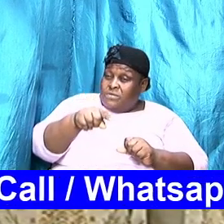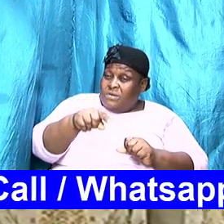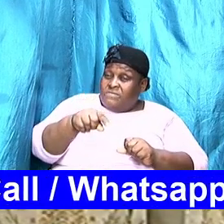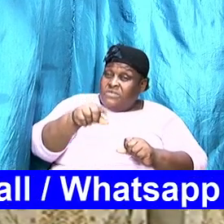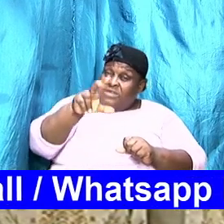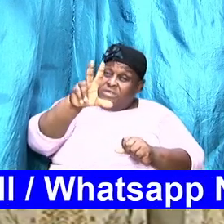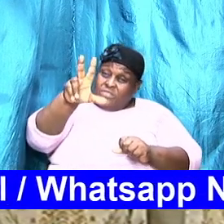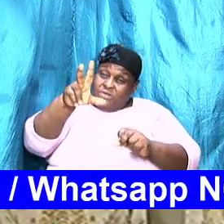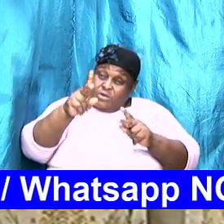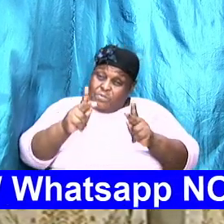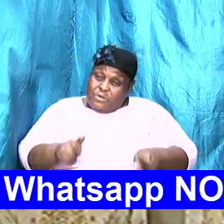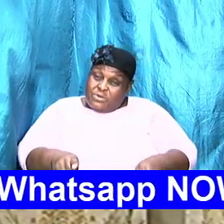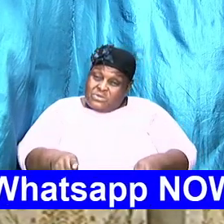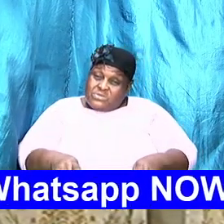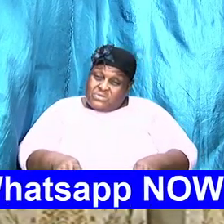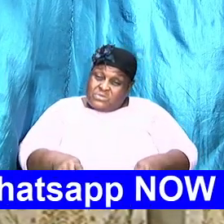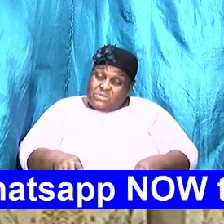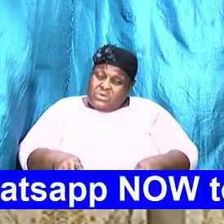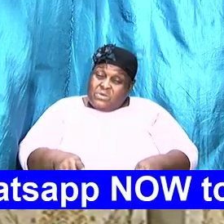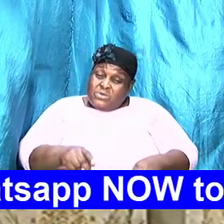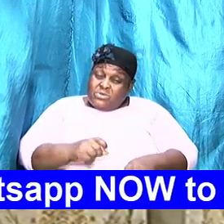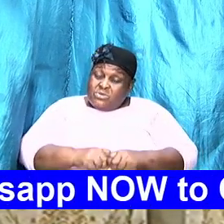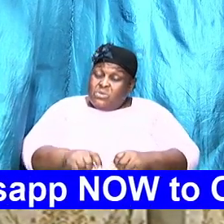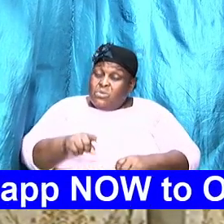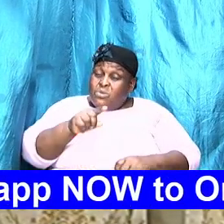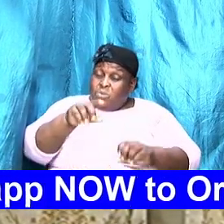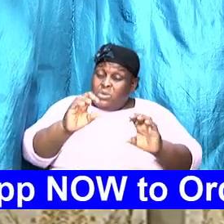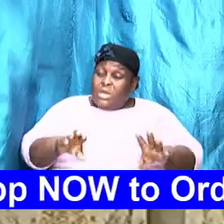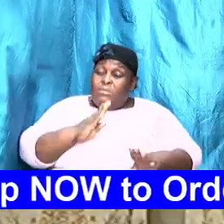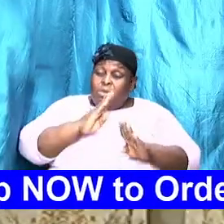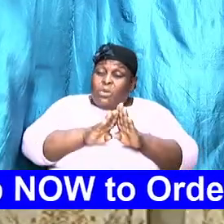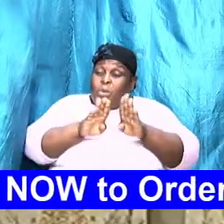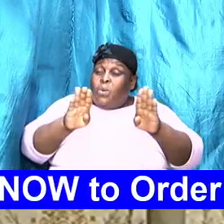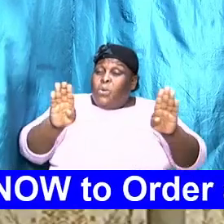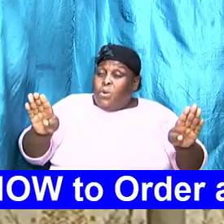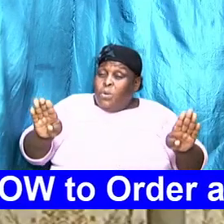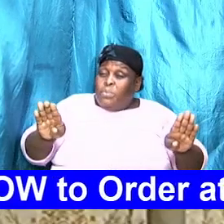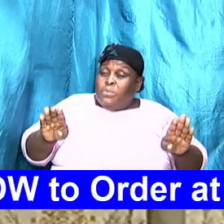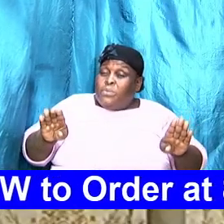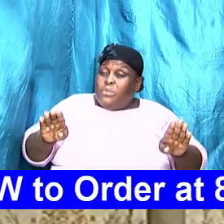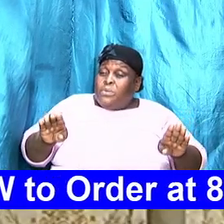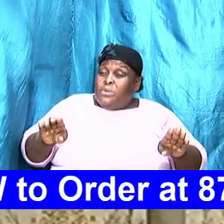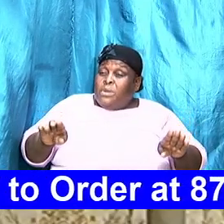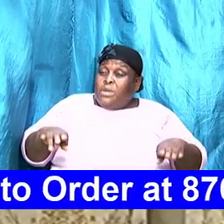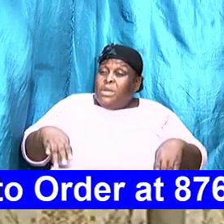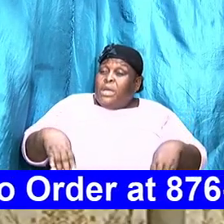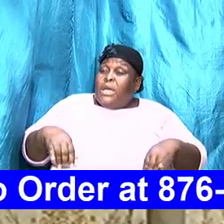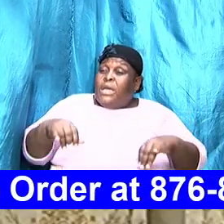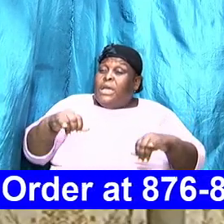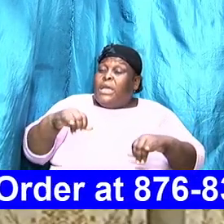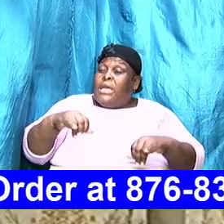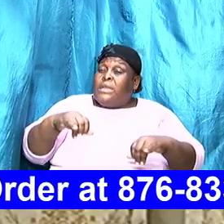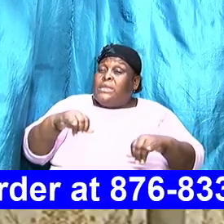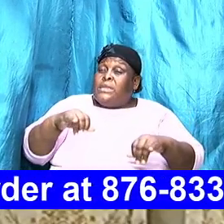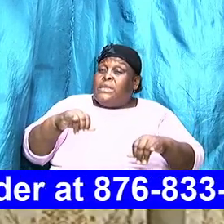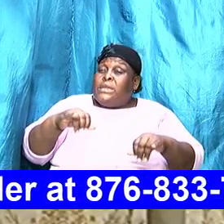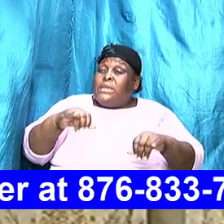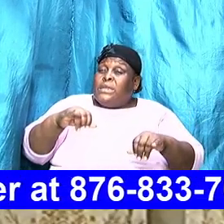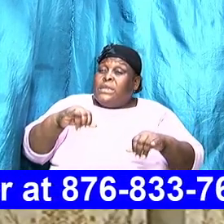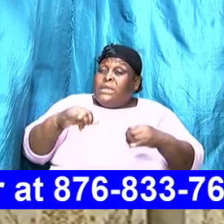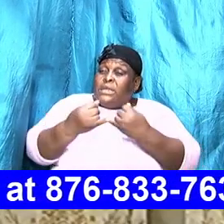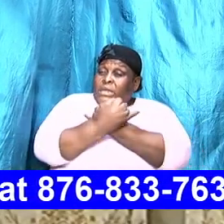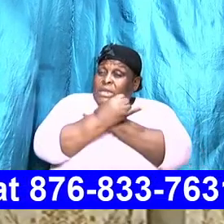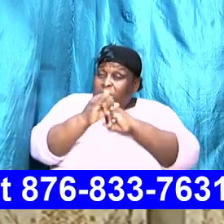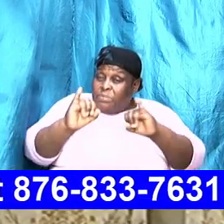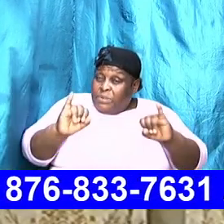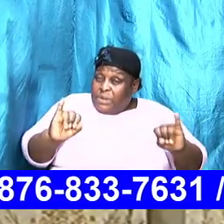so to speak, so that you can be open and you can be independent in terms of views being expressed to you,